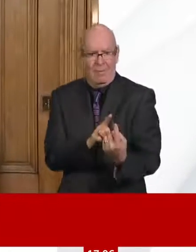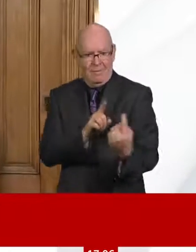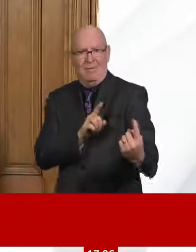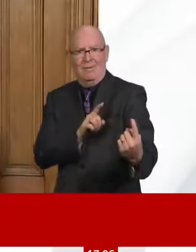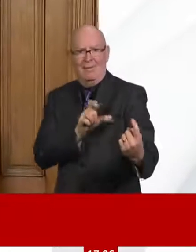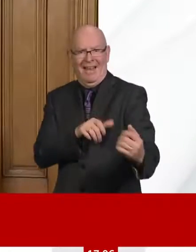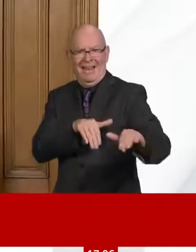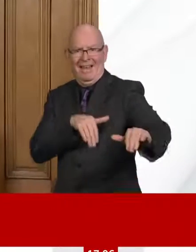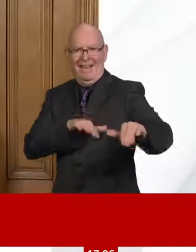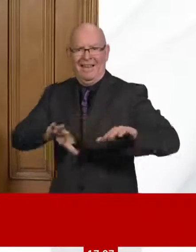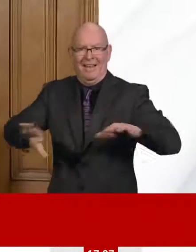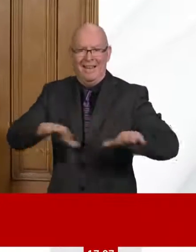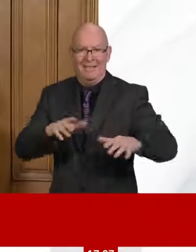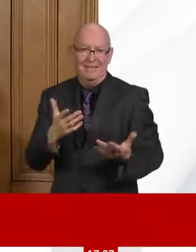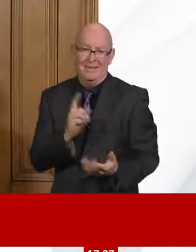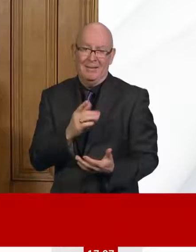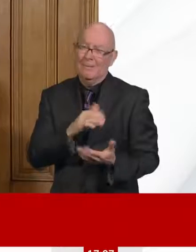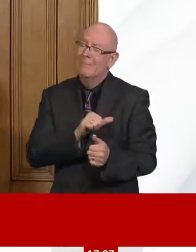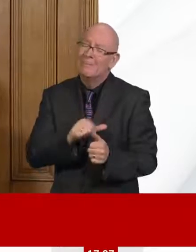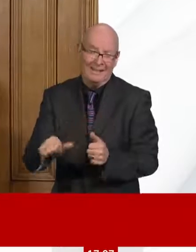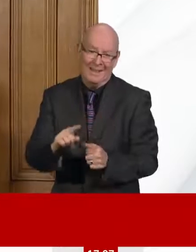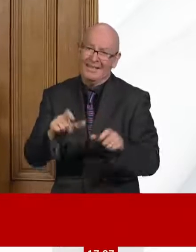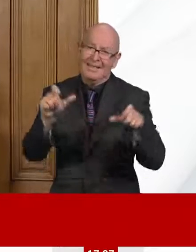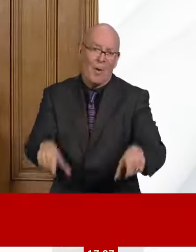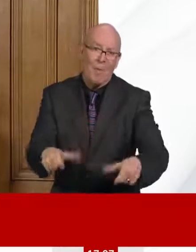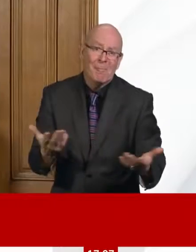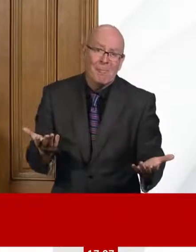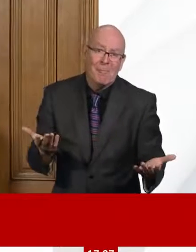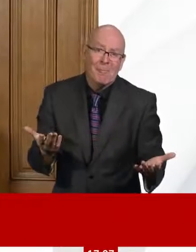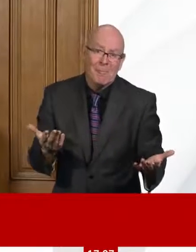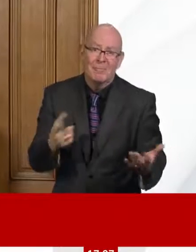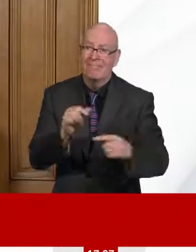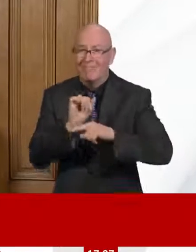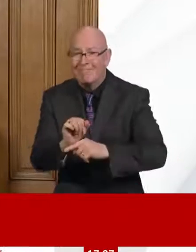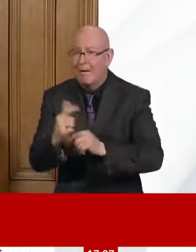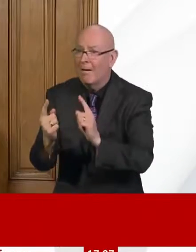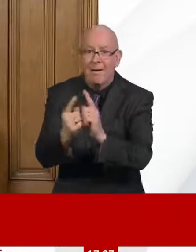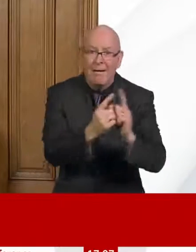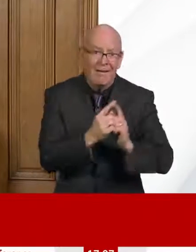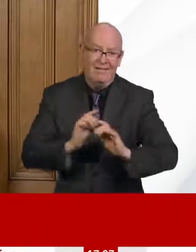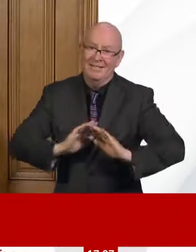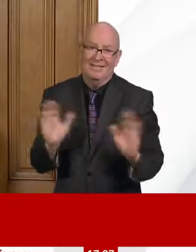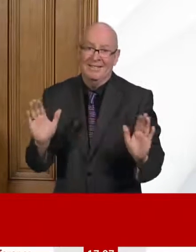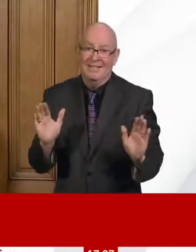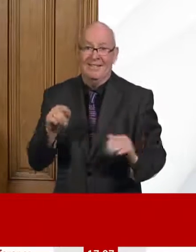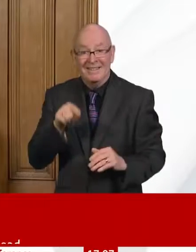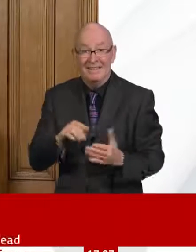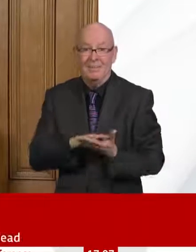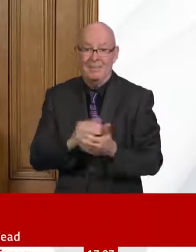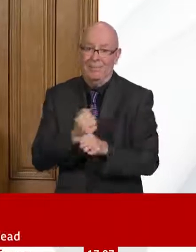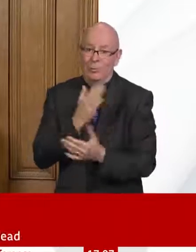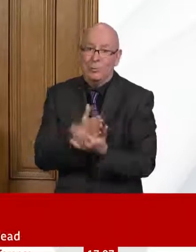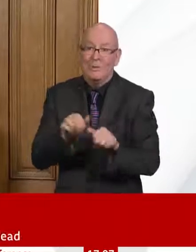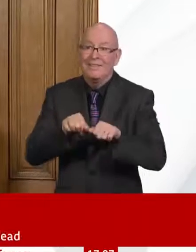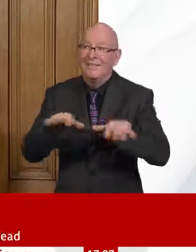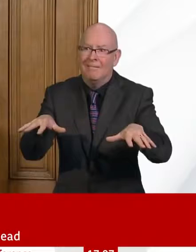infections from coronavirus. And I'm pleased to say that we continue to see evidence that the great British public are complying with